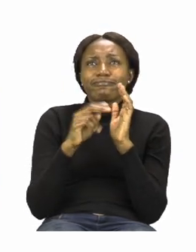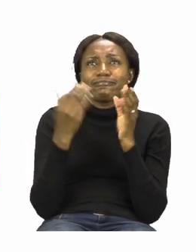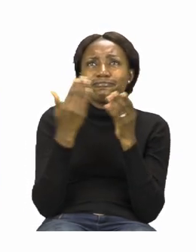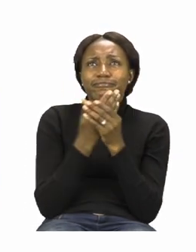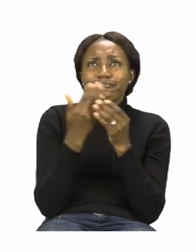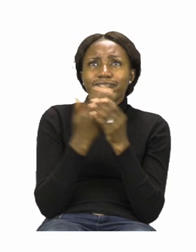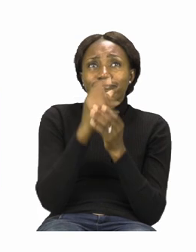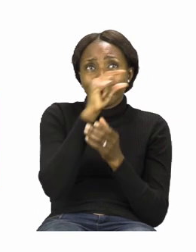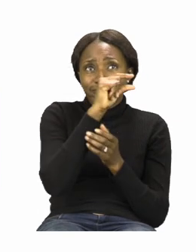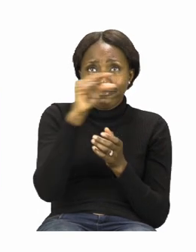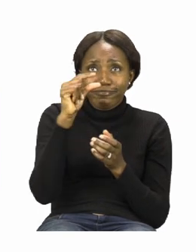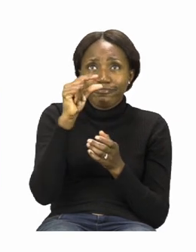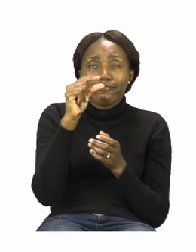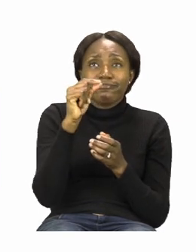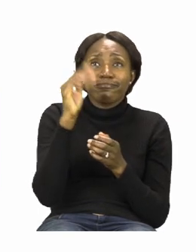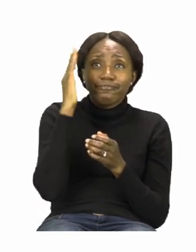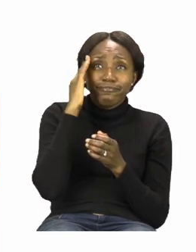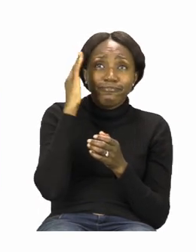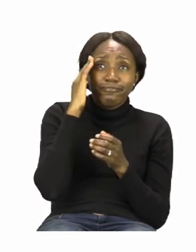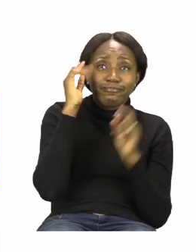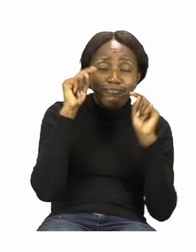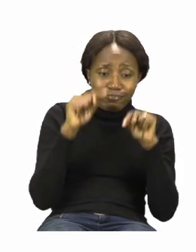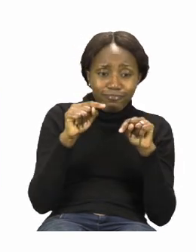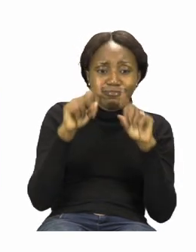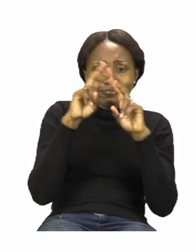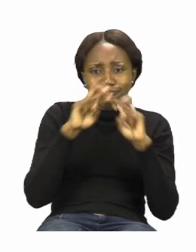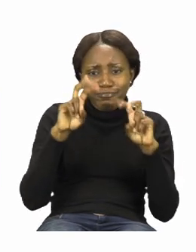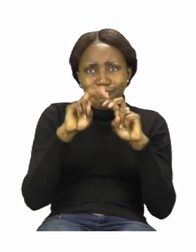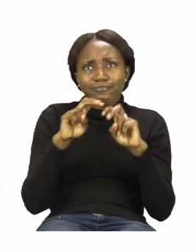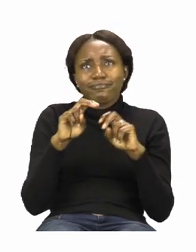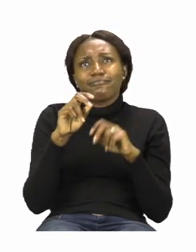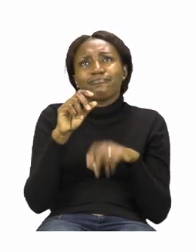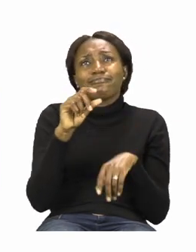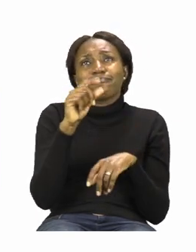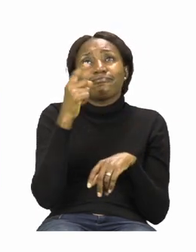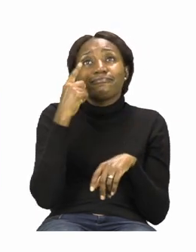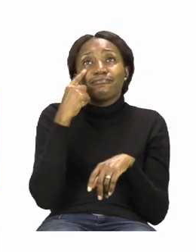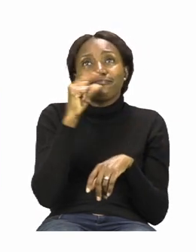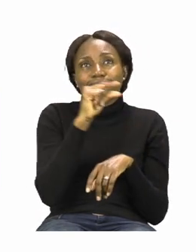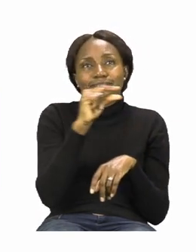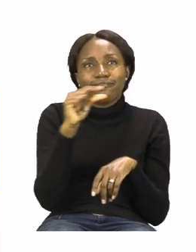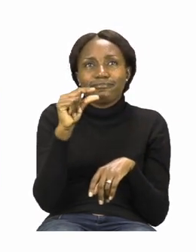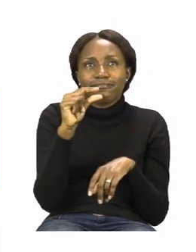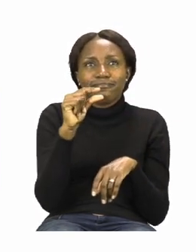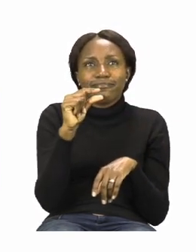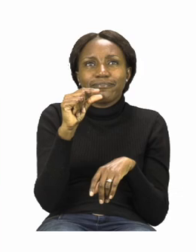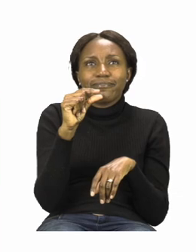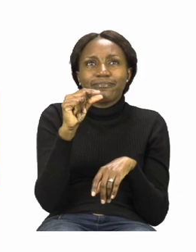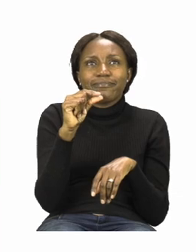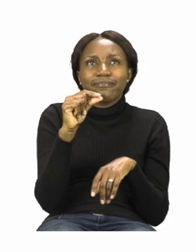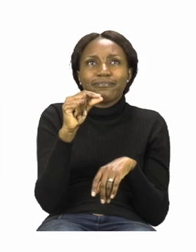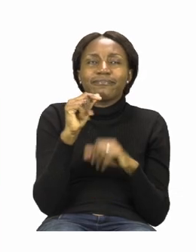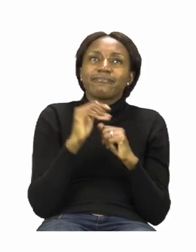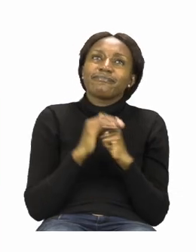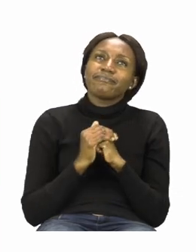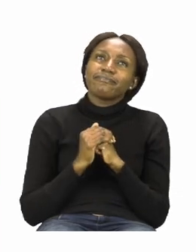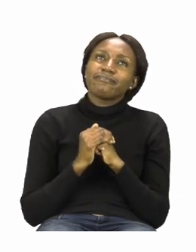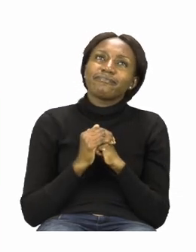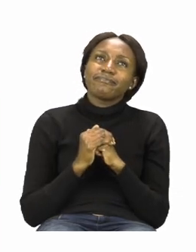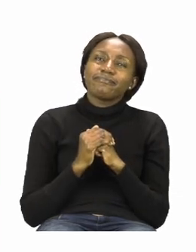this time we are going to do sight words too. So let's start with our vocabulary words.